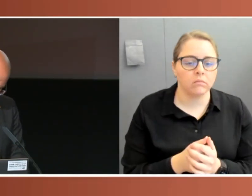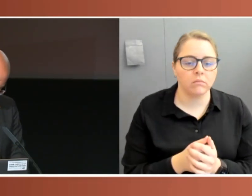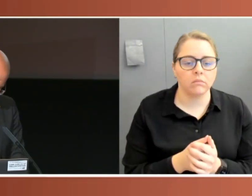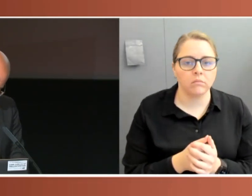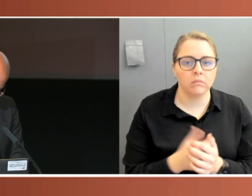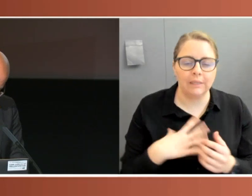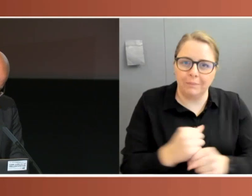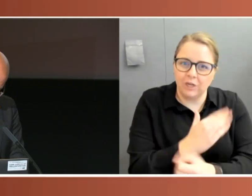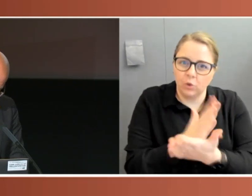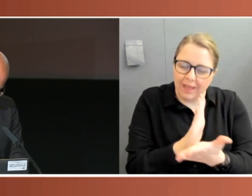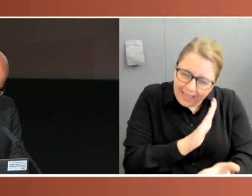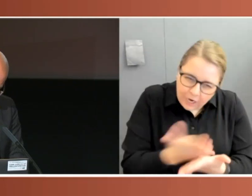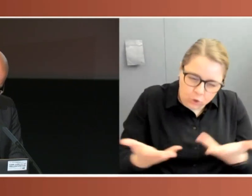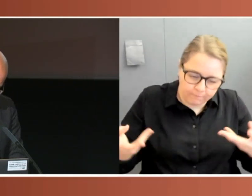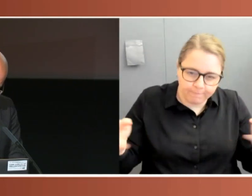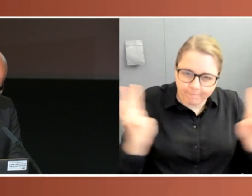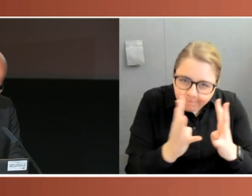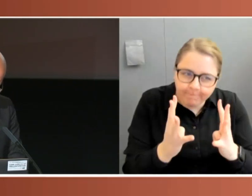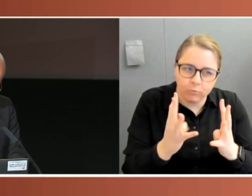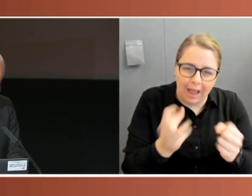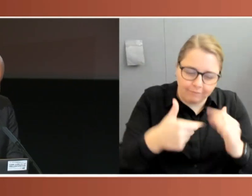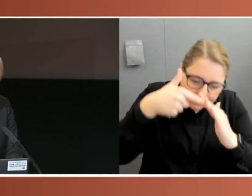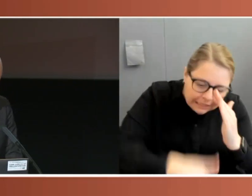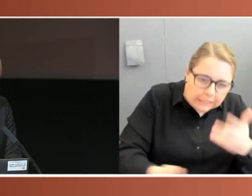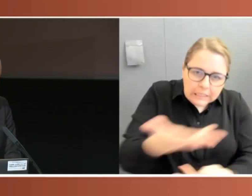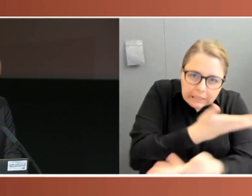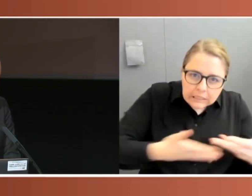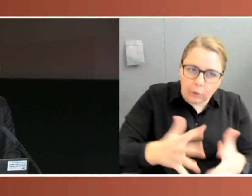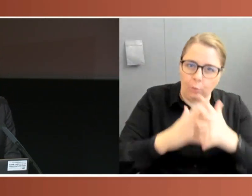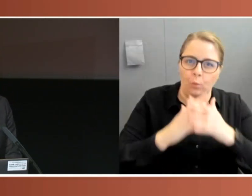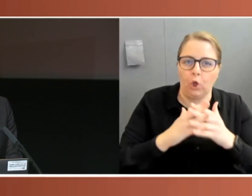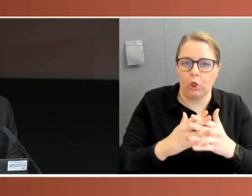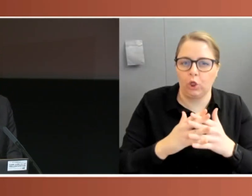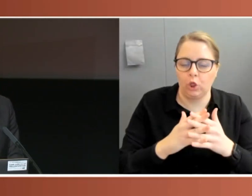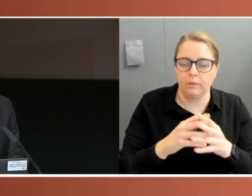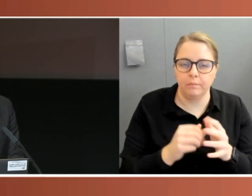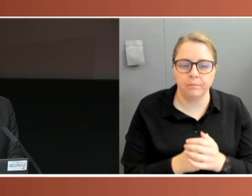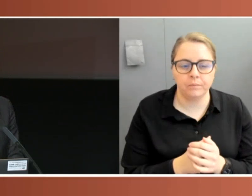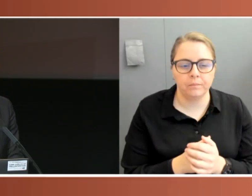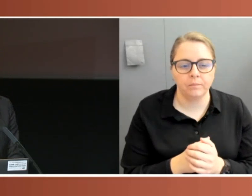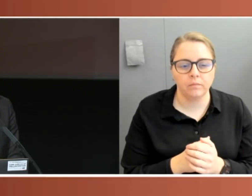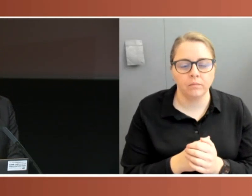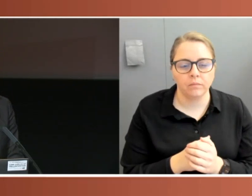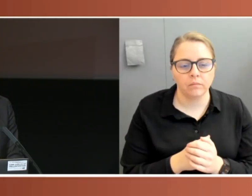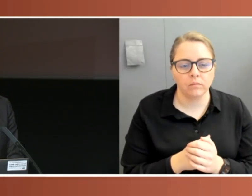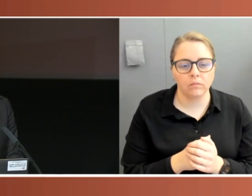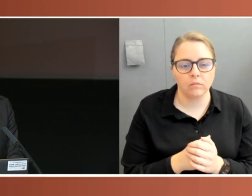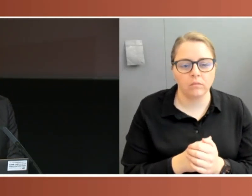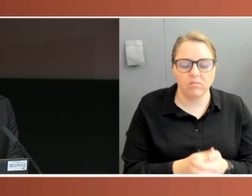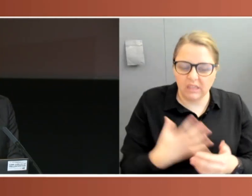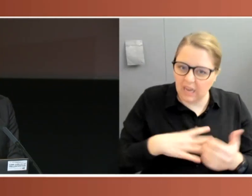And again, it's important that this is a meaningful and sufficient period of time, because there needs to be enough time to debate,